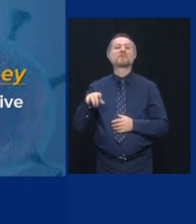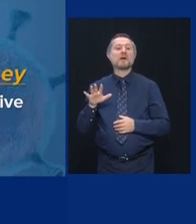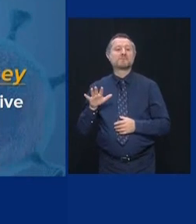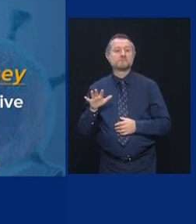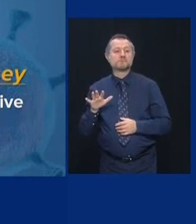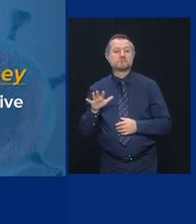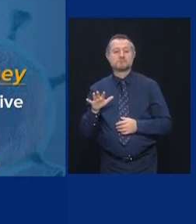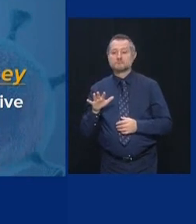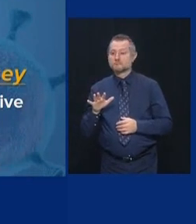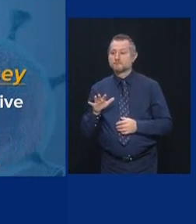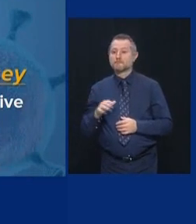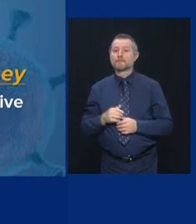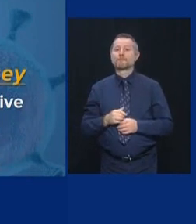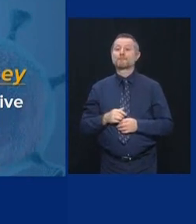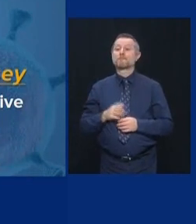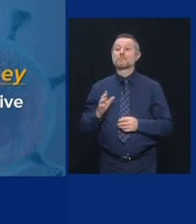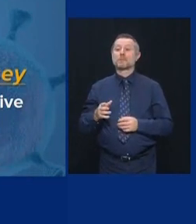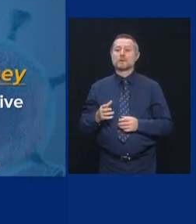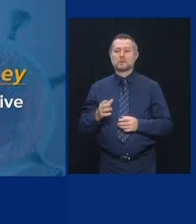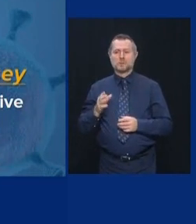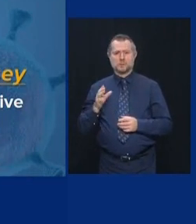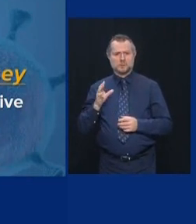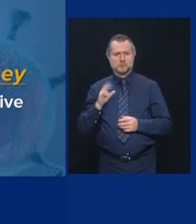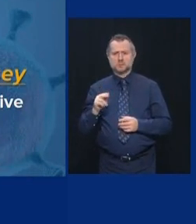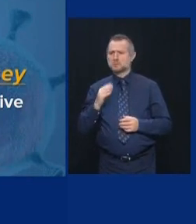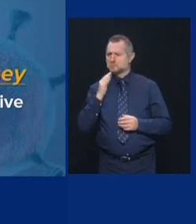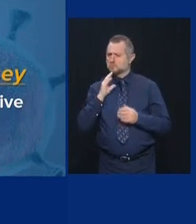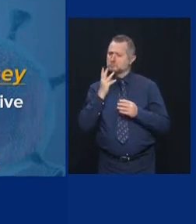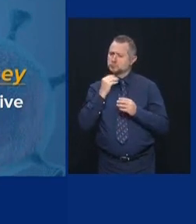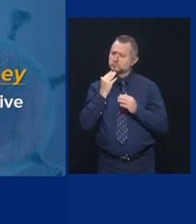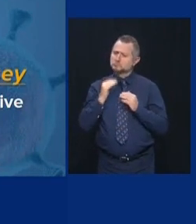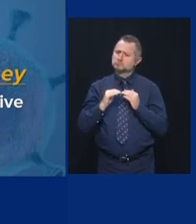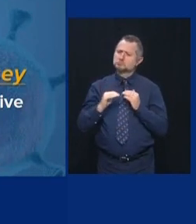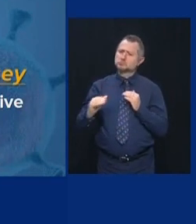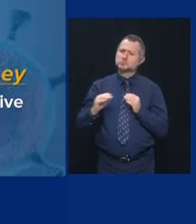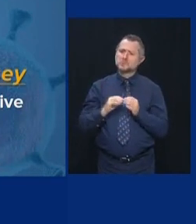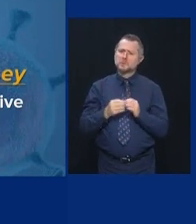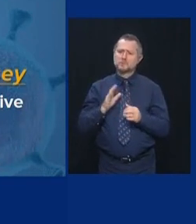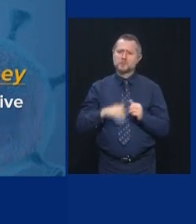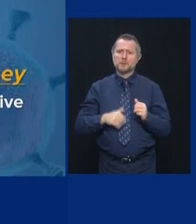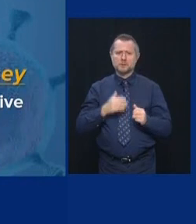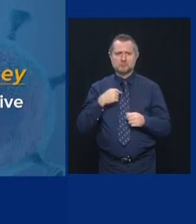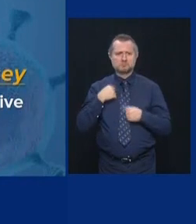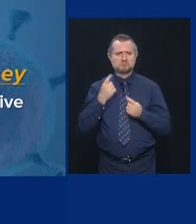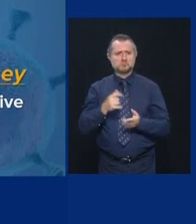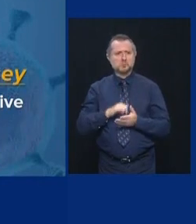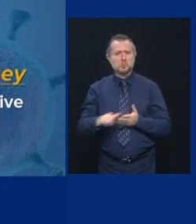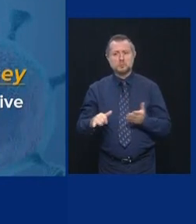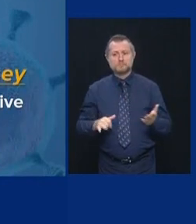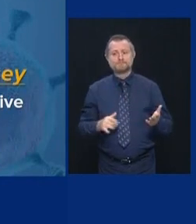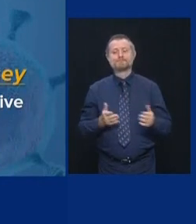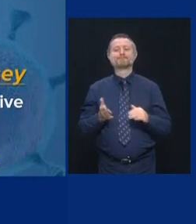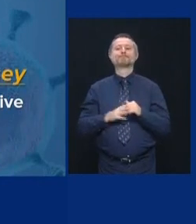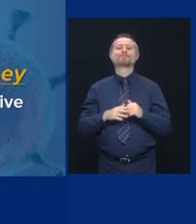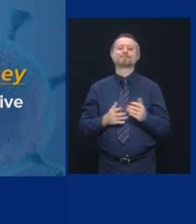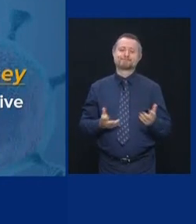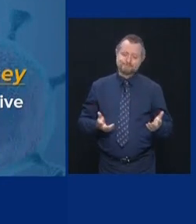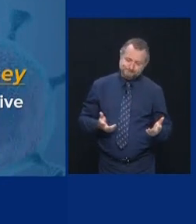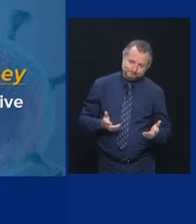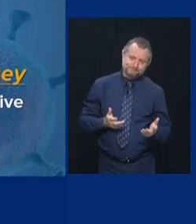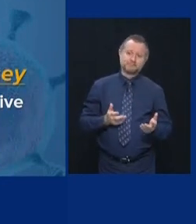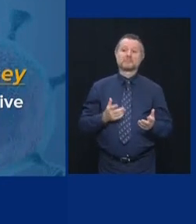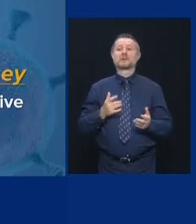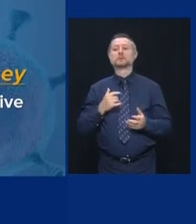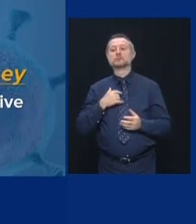Connecticut has always been a relatively easier situation than New York. I'm envious of my friend, Governor